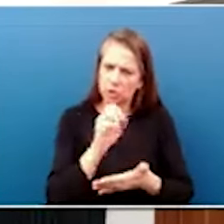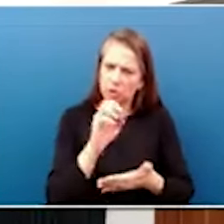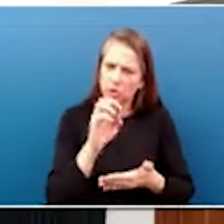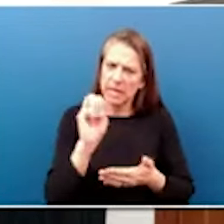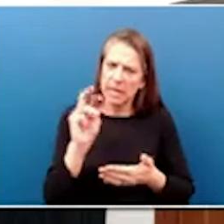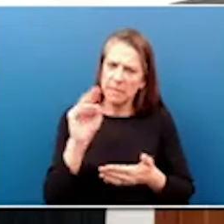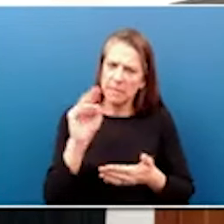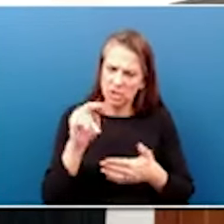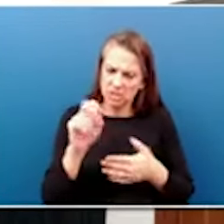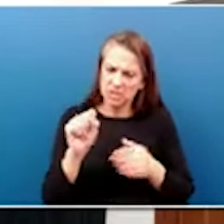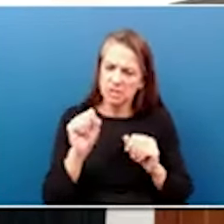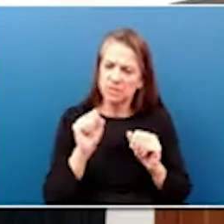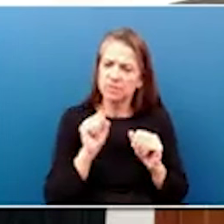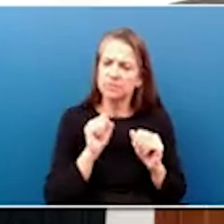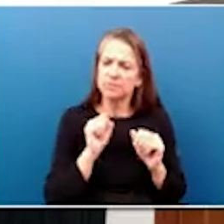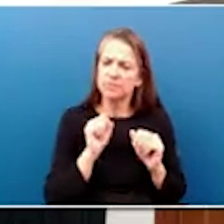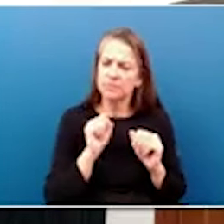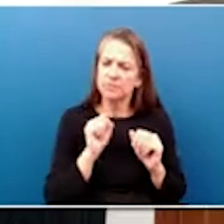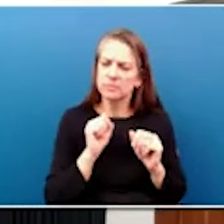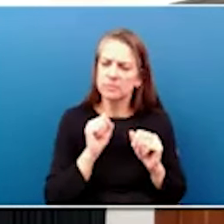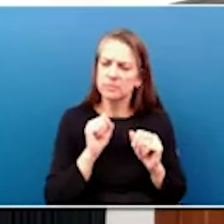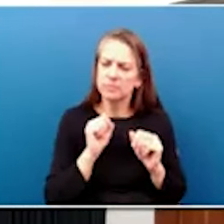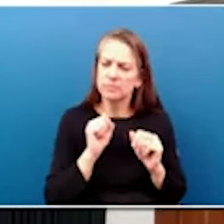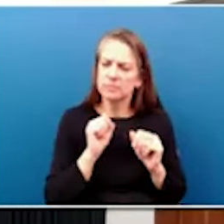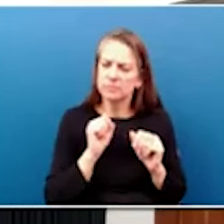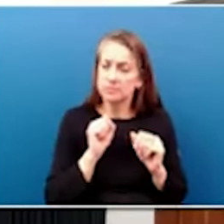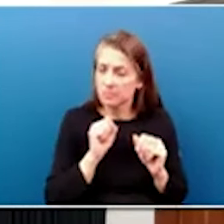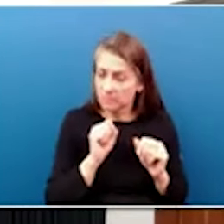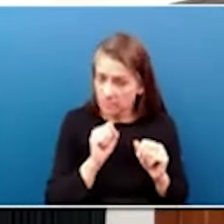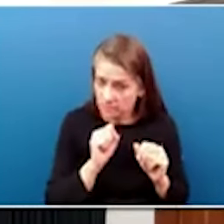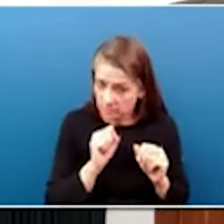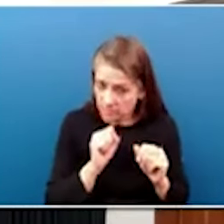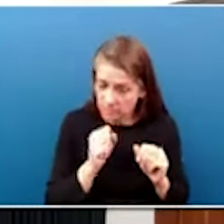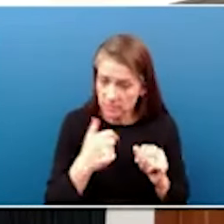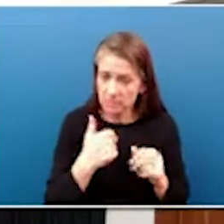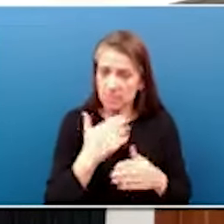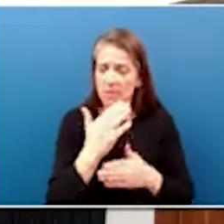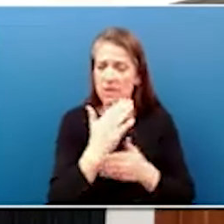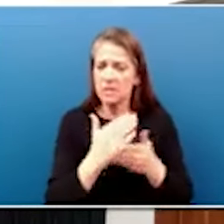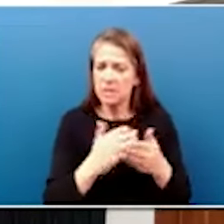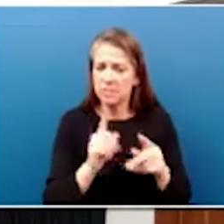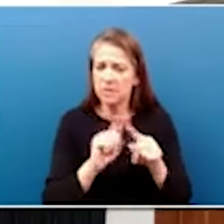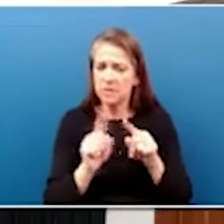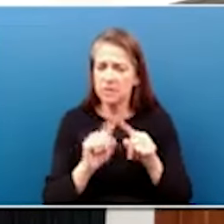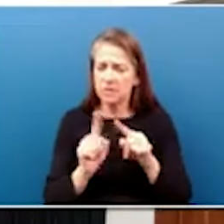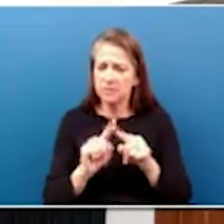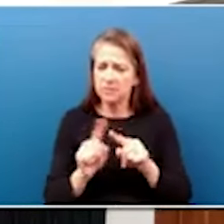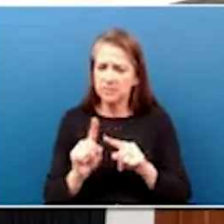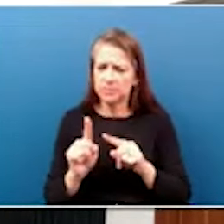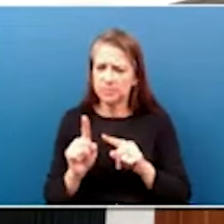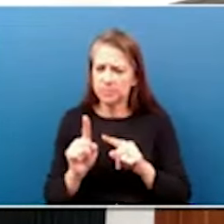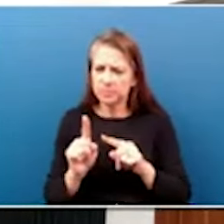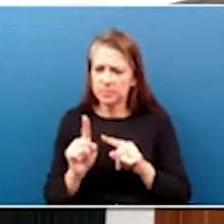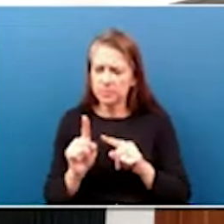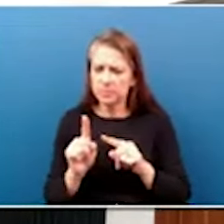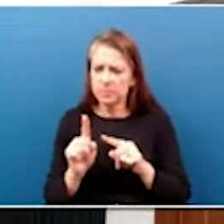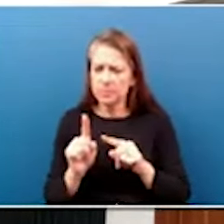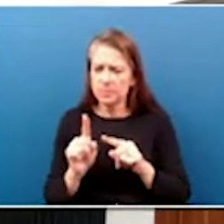of the rule, you know, say you could, you know, seek coal retirement, shut down the coal sector. In light of